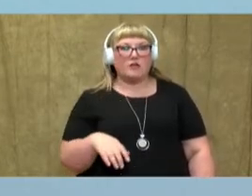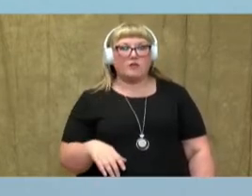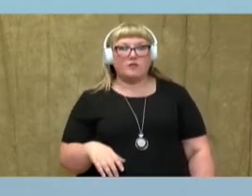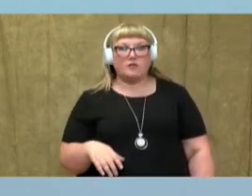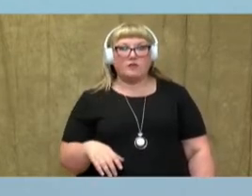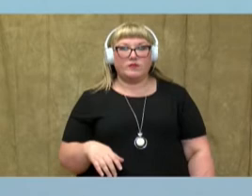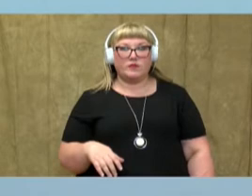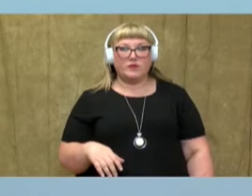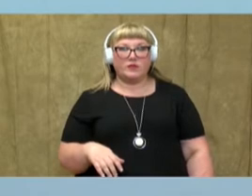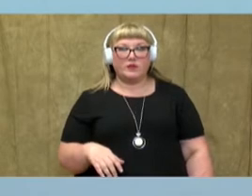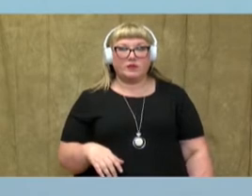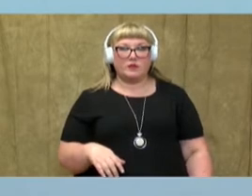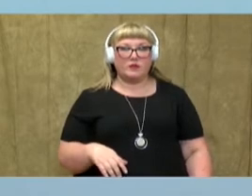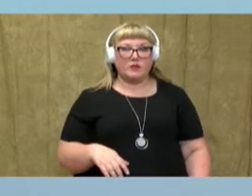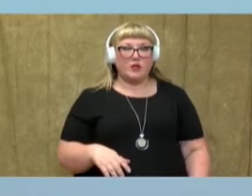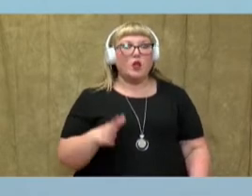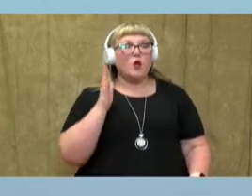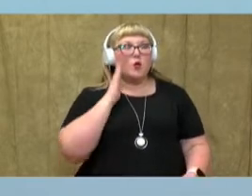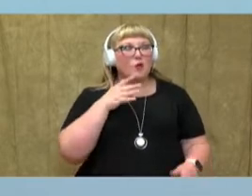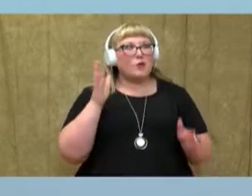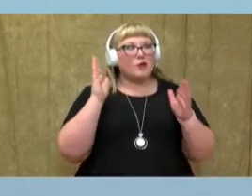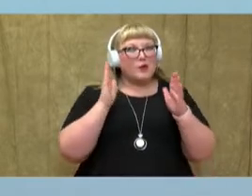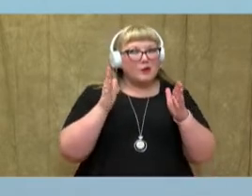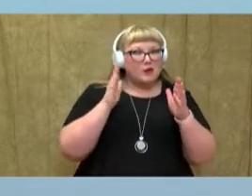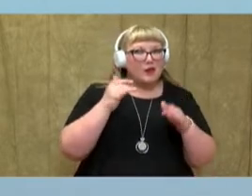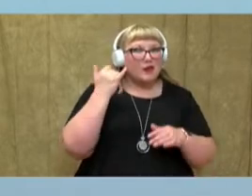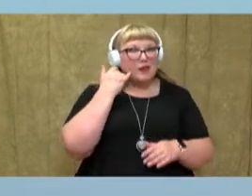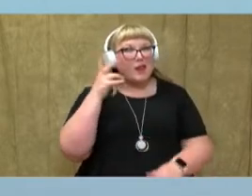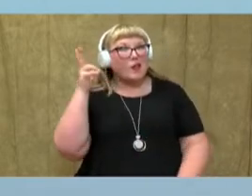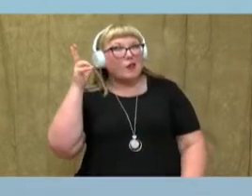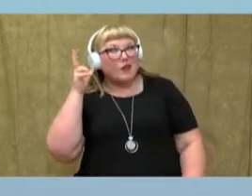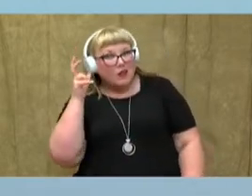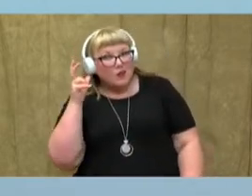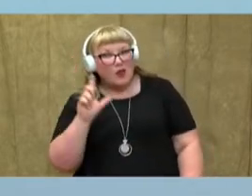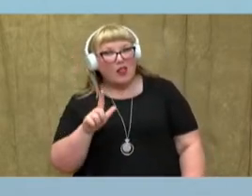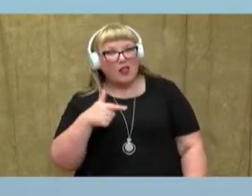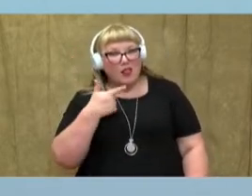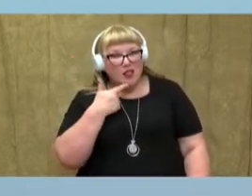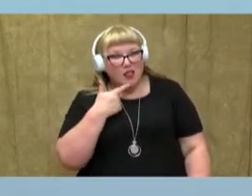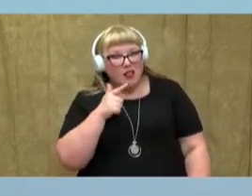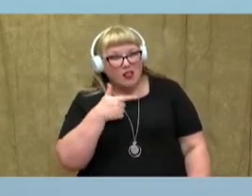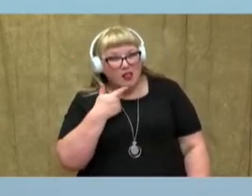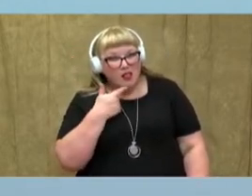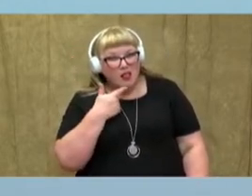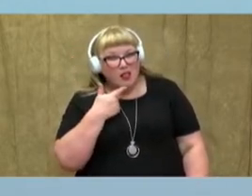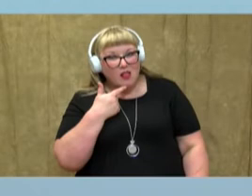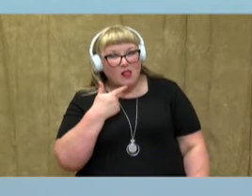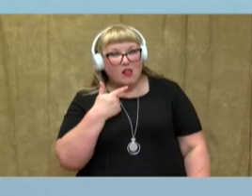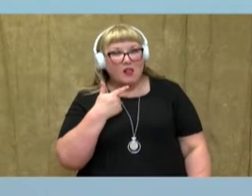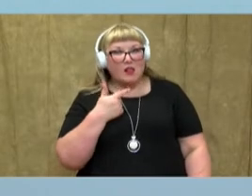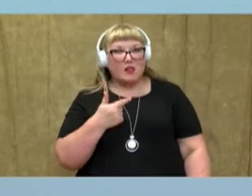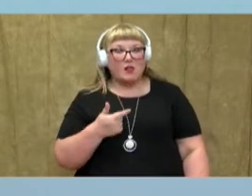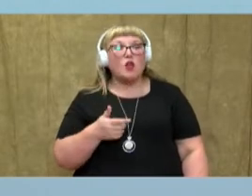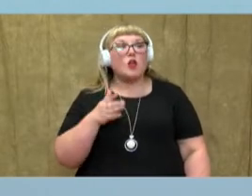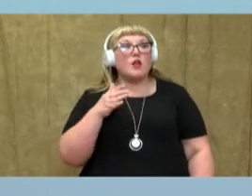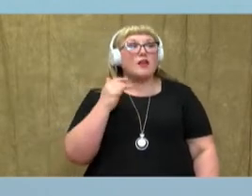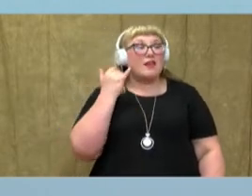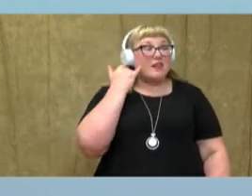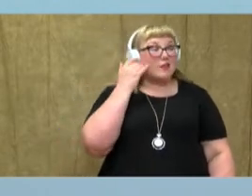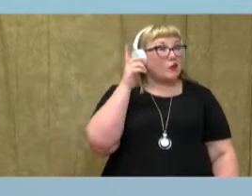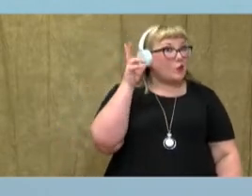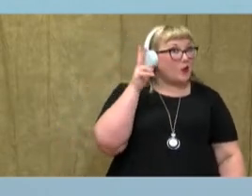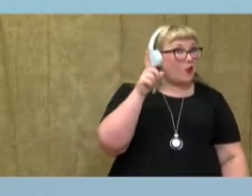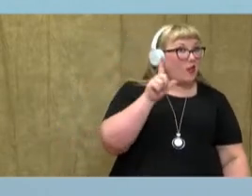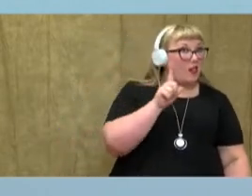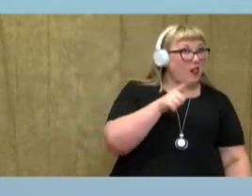Okay? So, we're going to be listening for if we hear that aww. If we hear aww, then we're going to write a-l. If